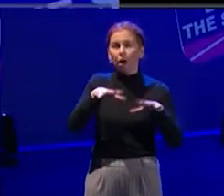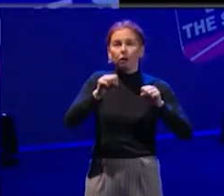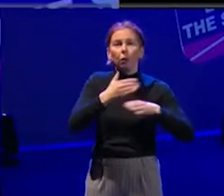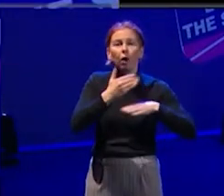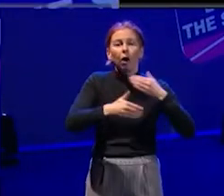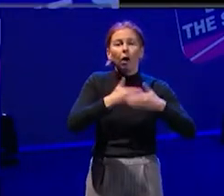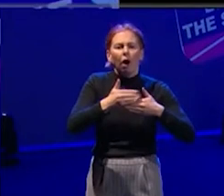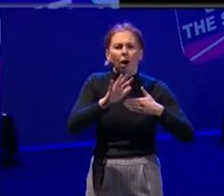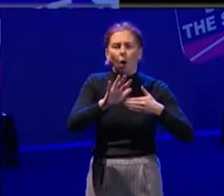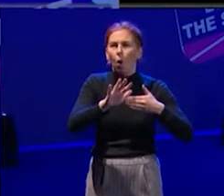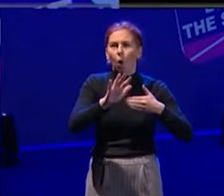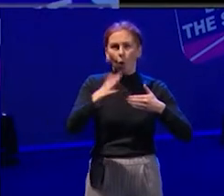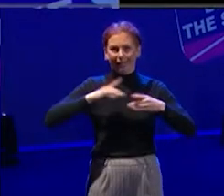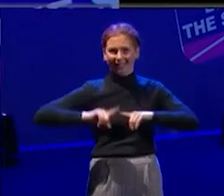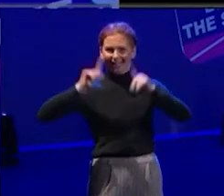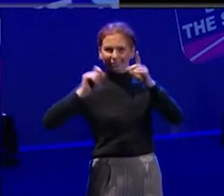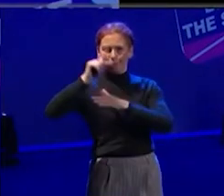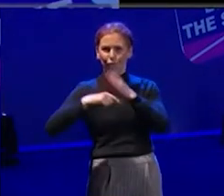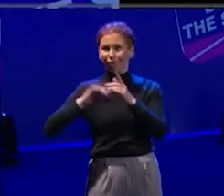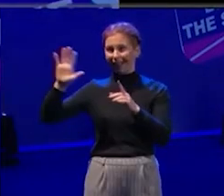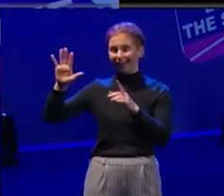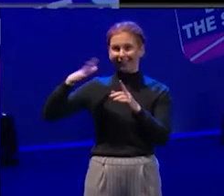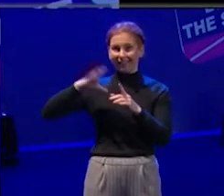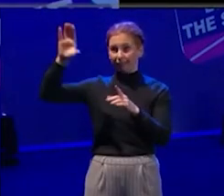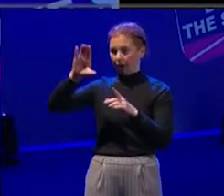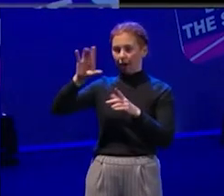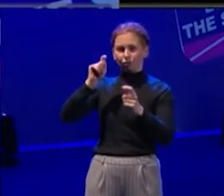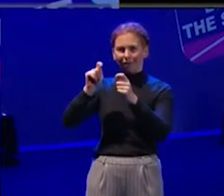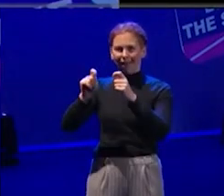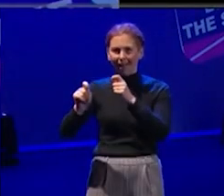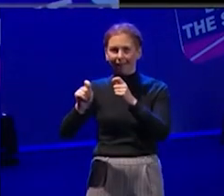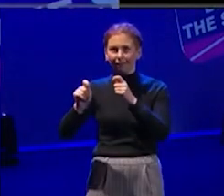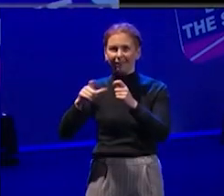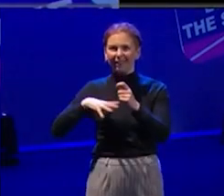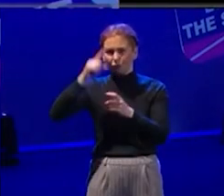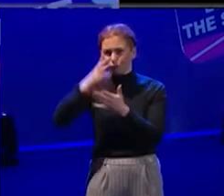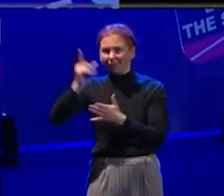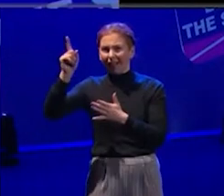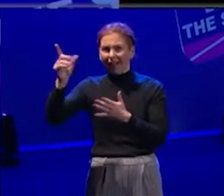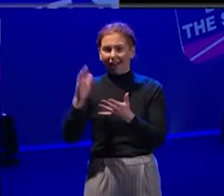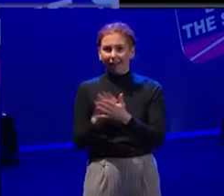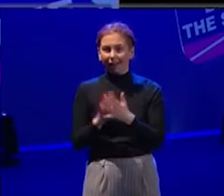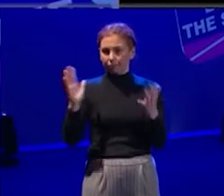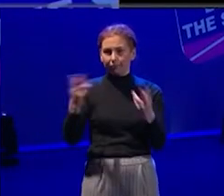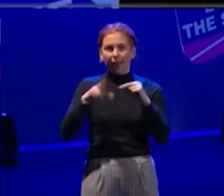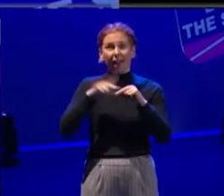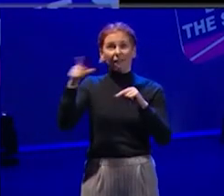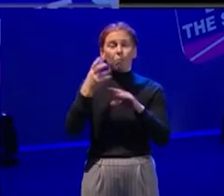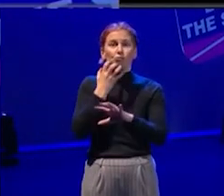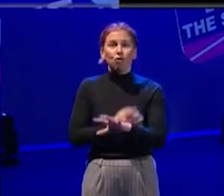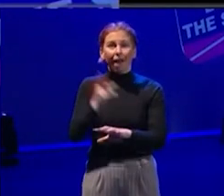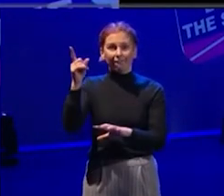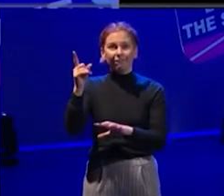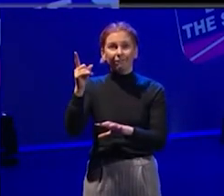you trust us to take that step? And if you have that and have that kind of level of fearlessness, then I think